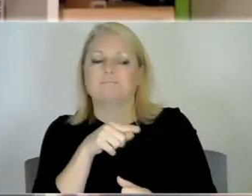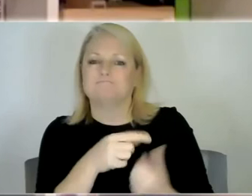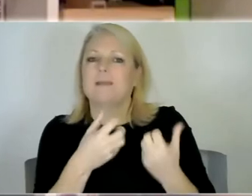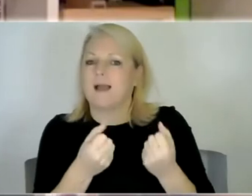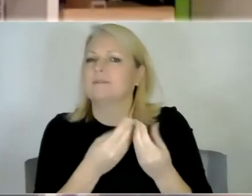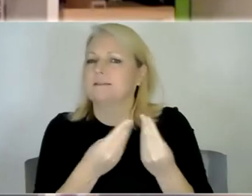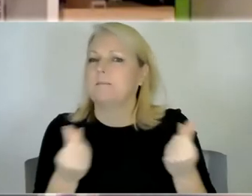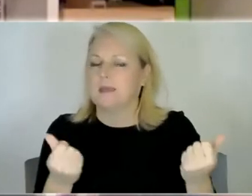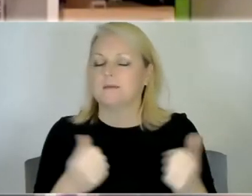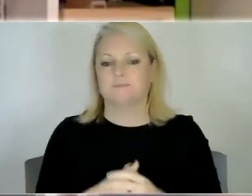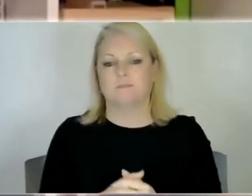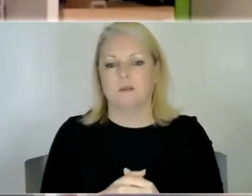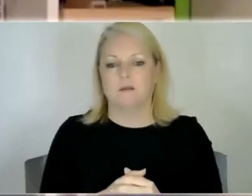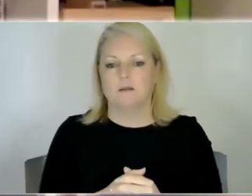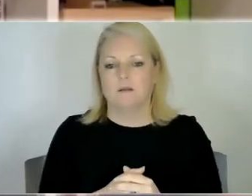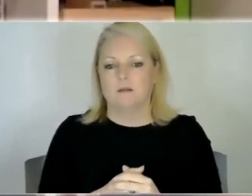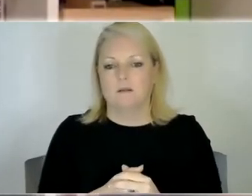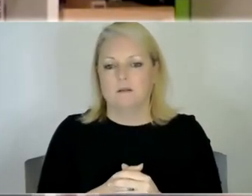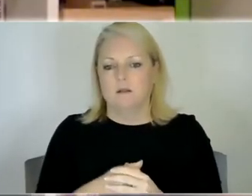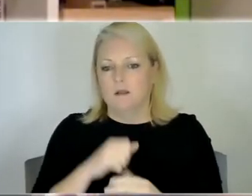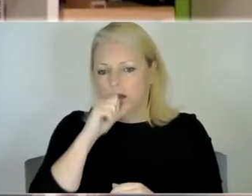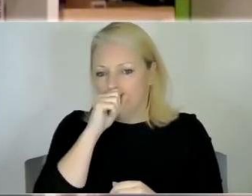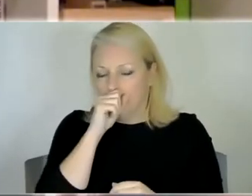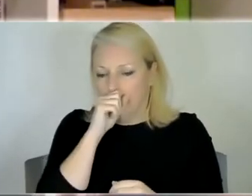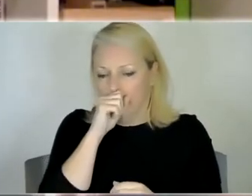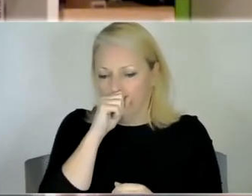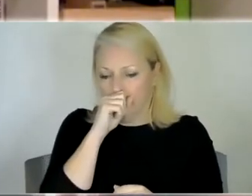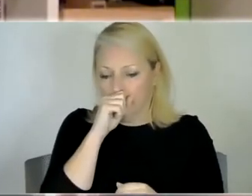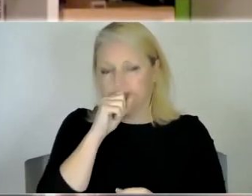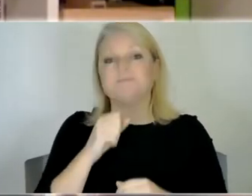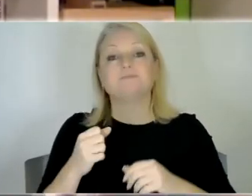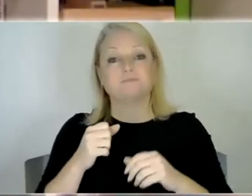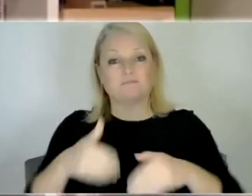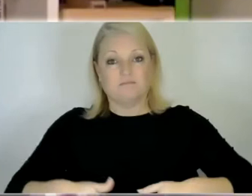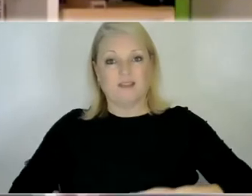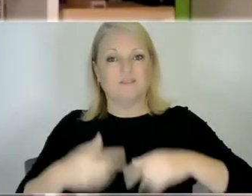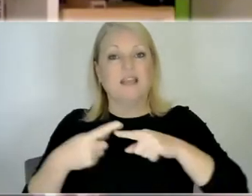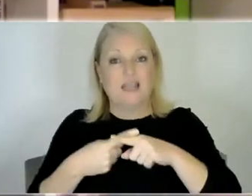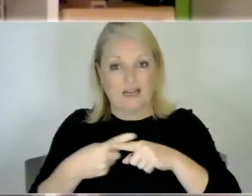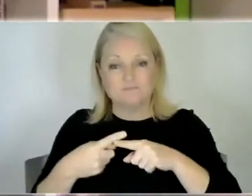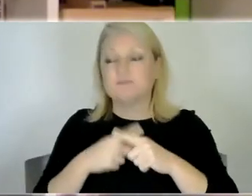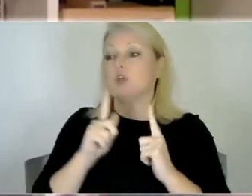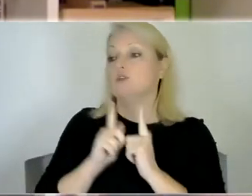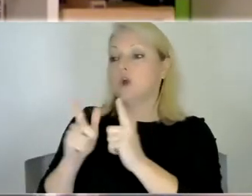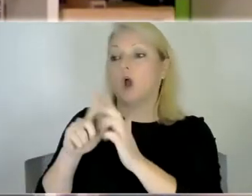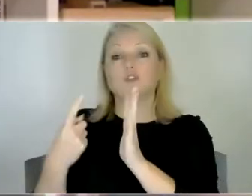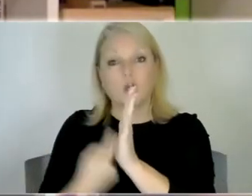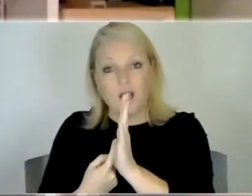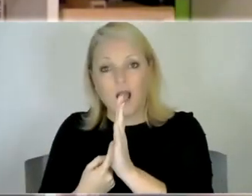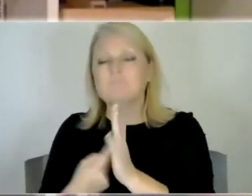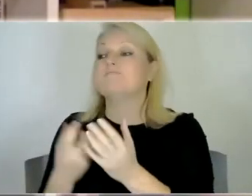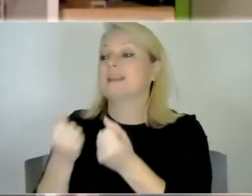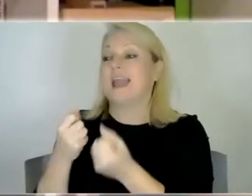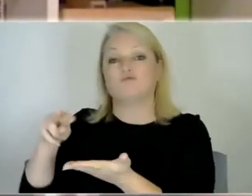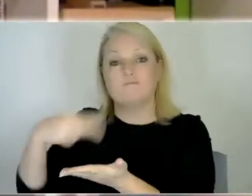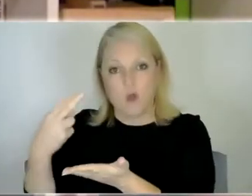so we you know the the process in England is you go to the doctor you get referred on to a pediatrician and